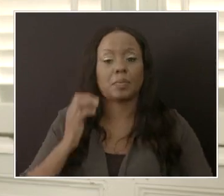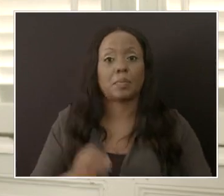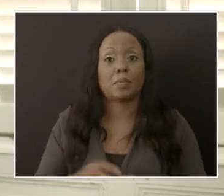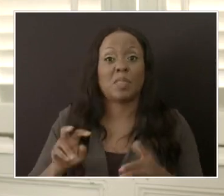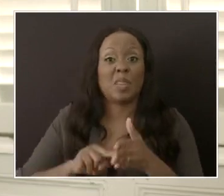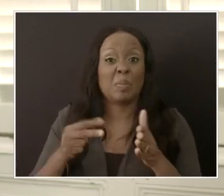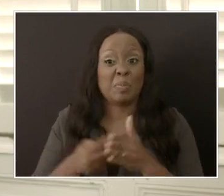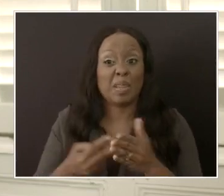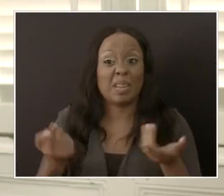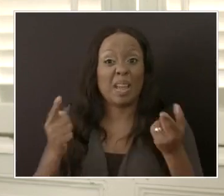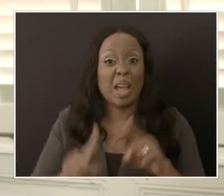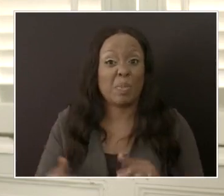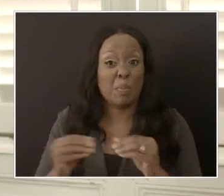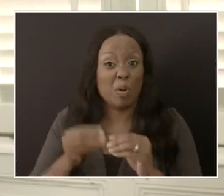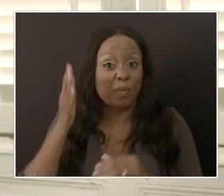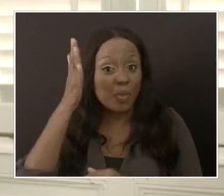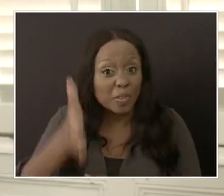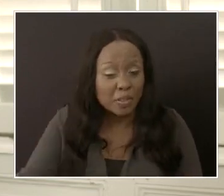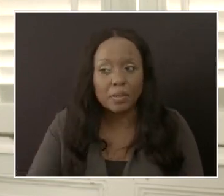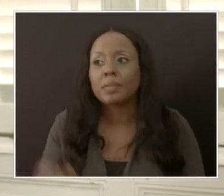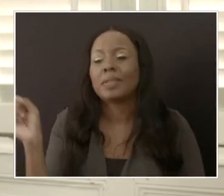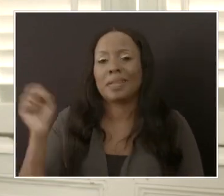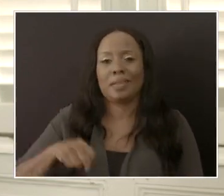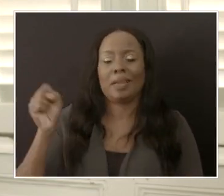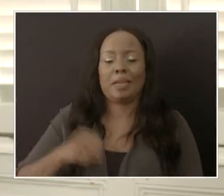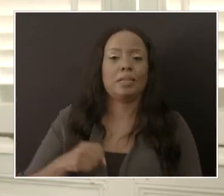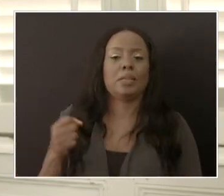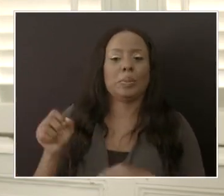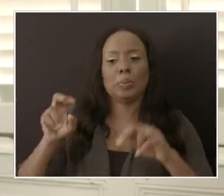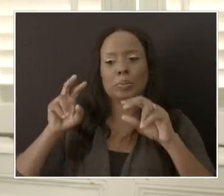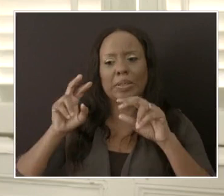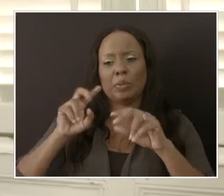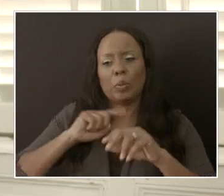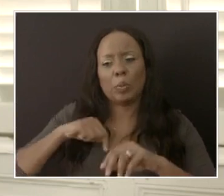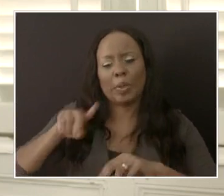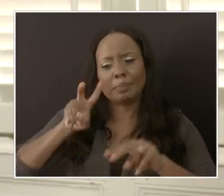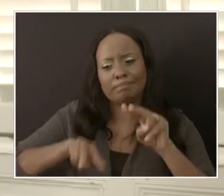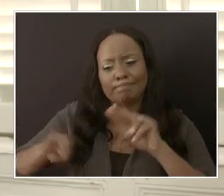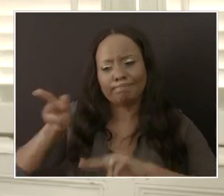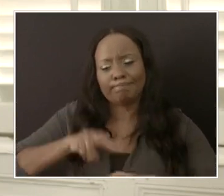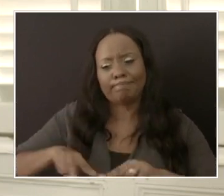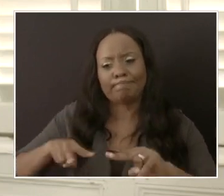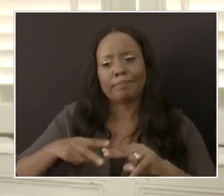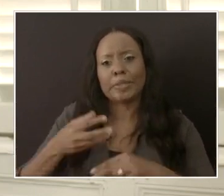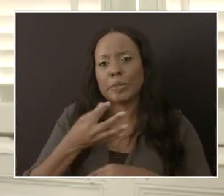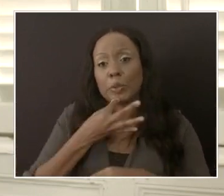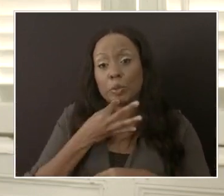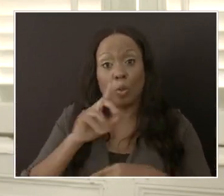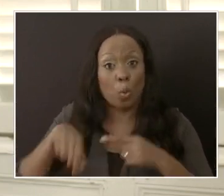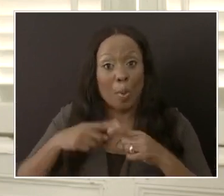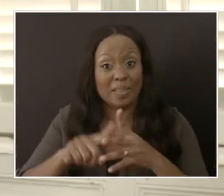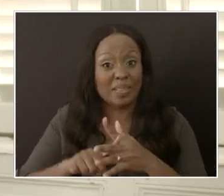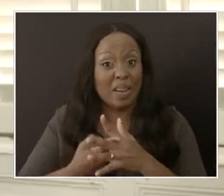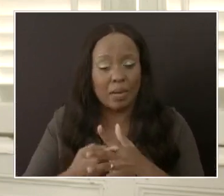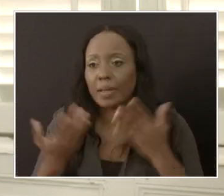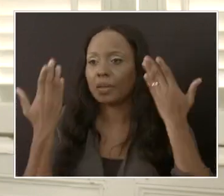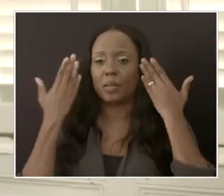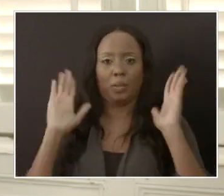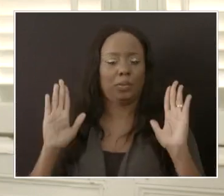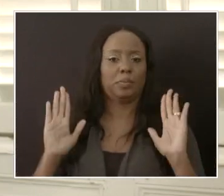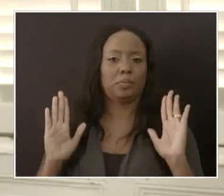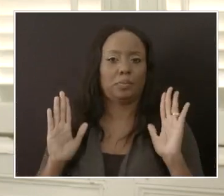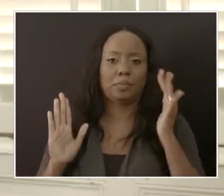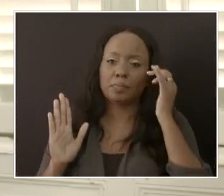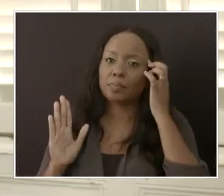in the future? Yes, it is. We are looking at it right now. Um, when will it be implemented? I am not sure. I am hopeful that we can,